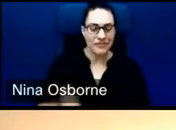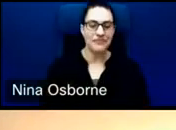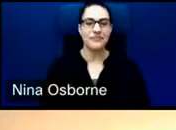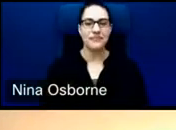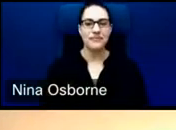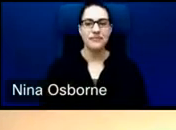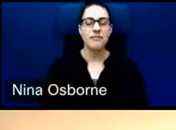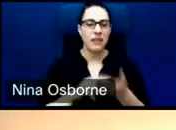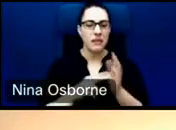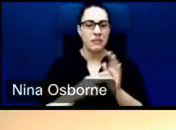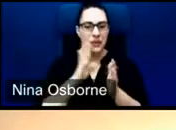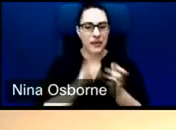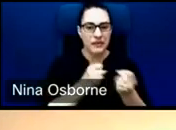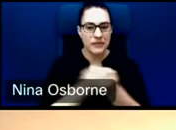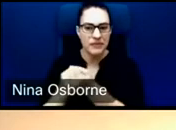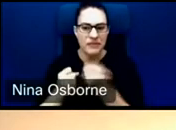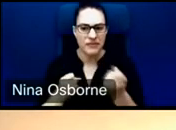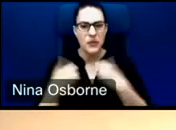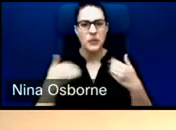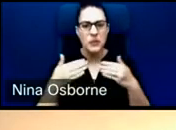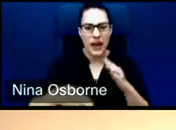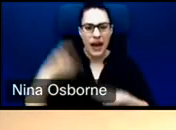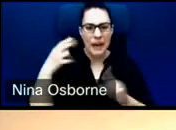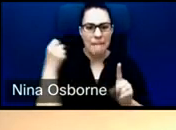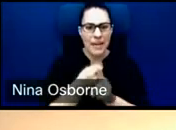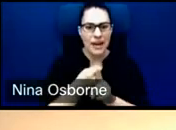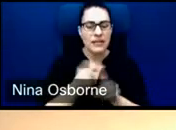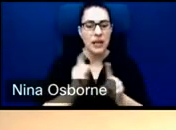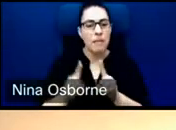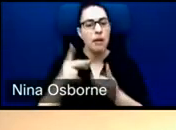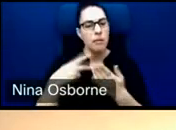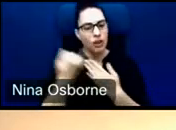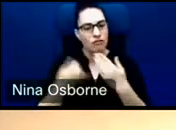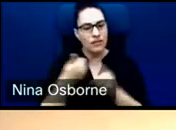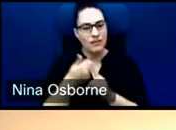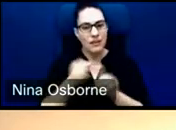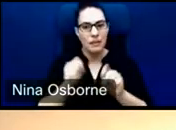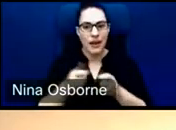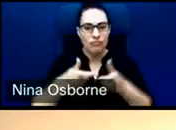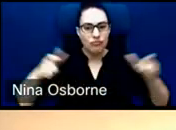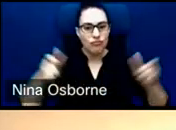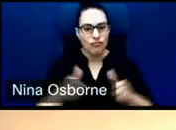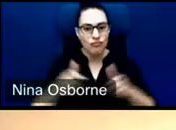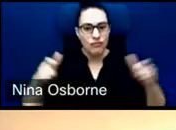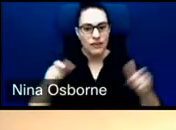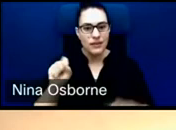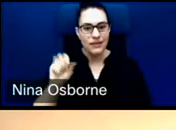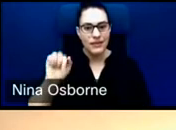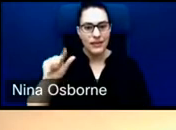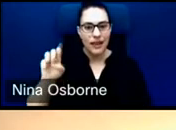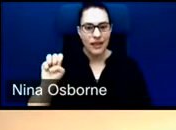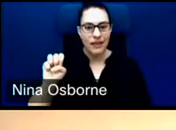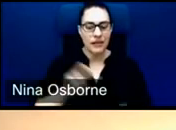projects that can be scaled. So this really fit the criteria for the types of projects that we wanted to support. And I can